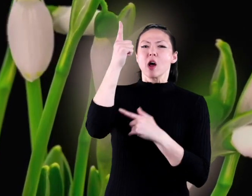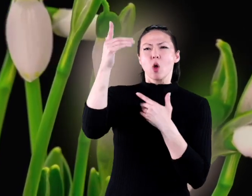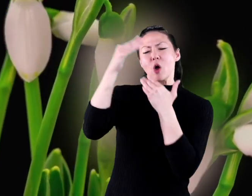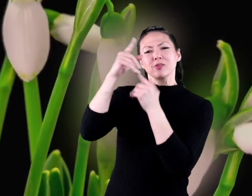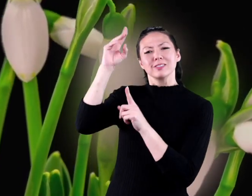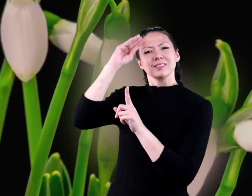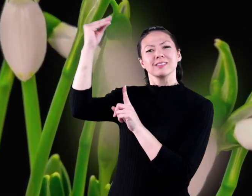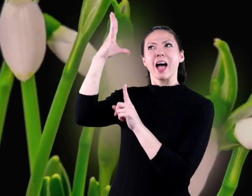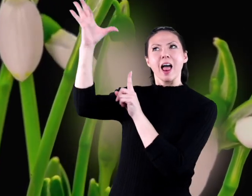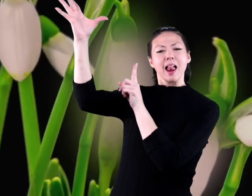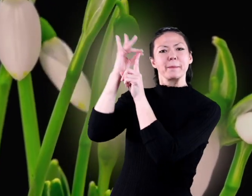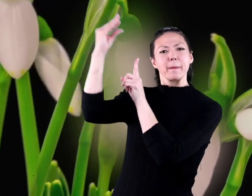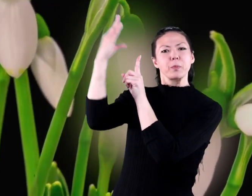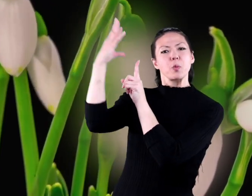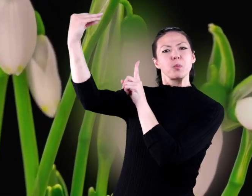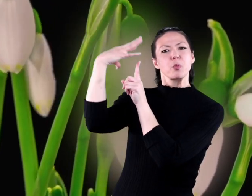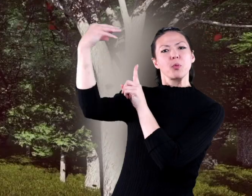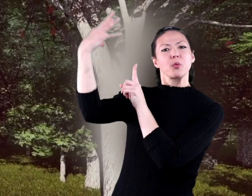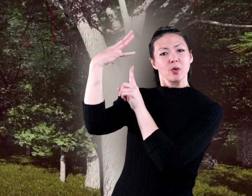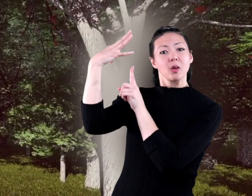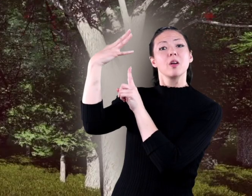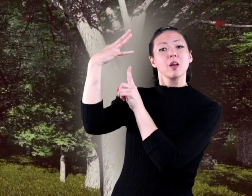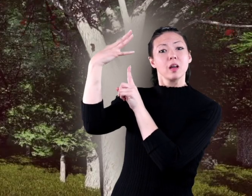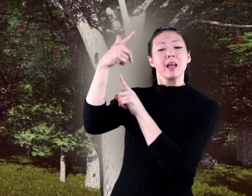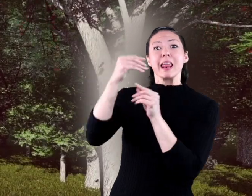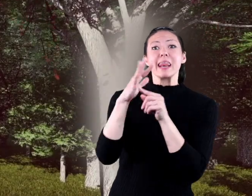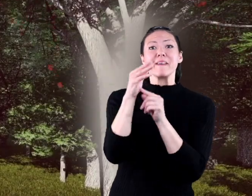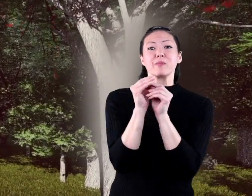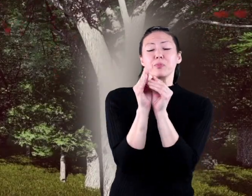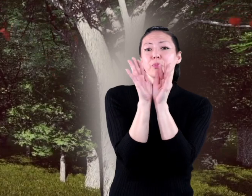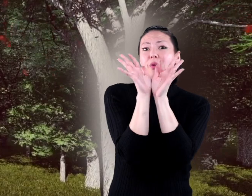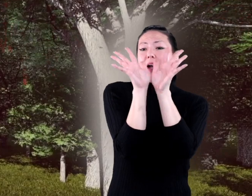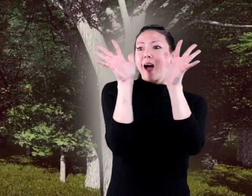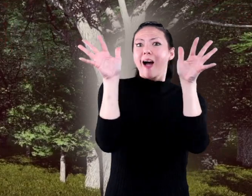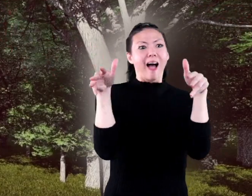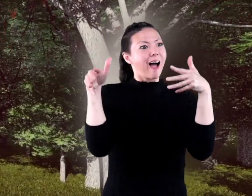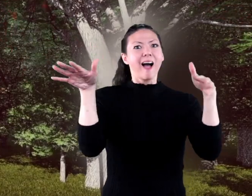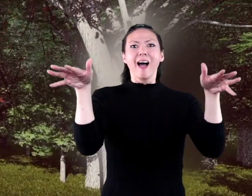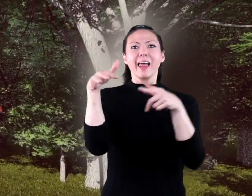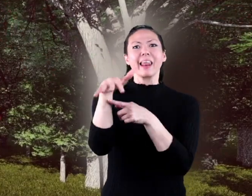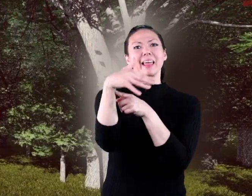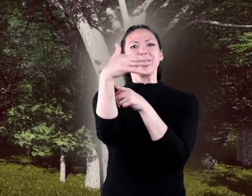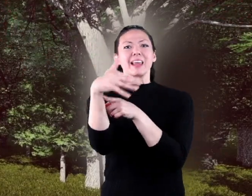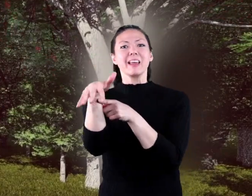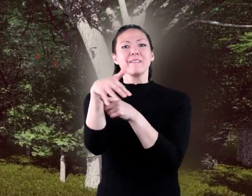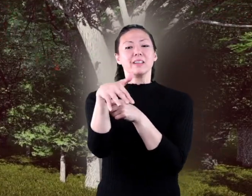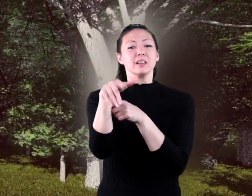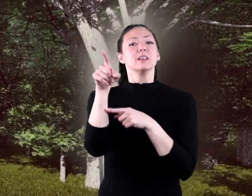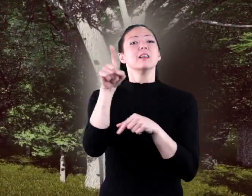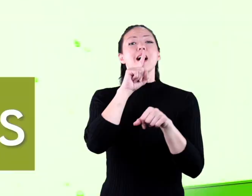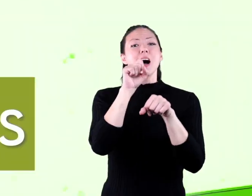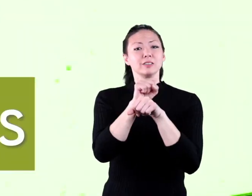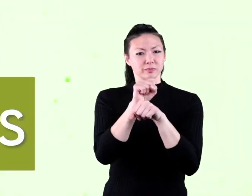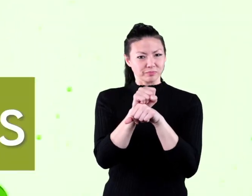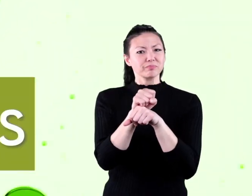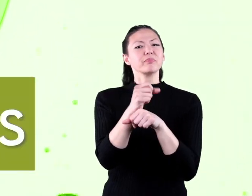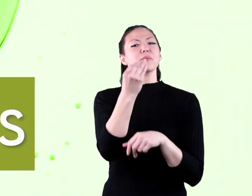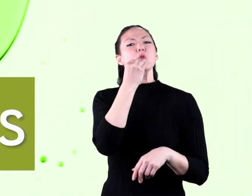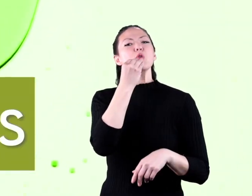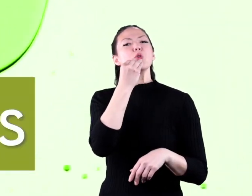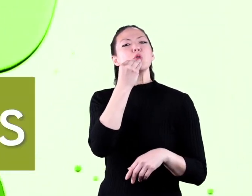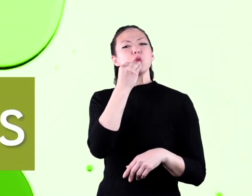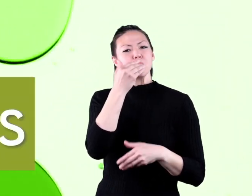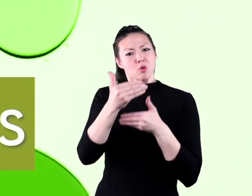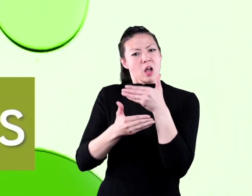and higher and closer to the sun. And then you have the leaves. The leaves are amazing. They actually